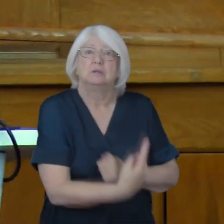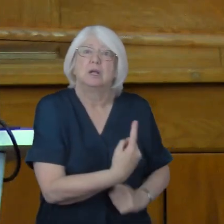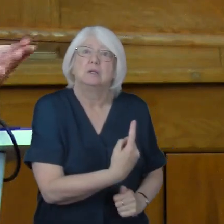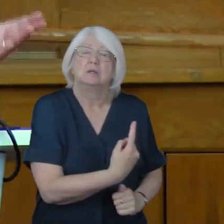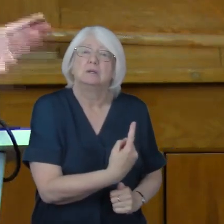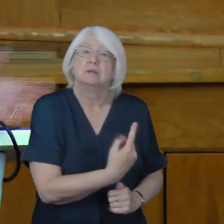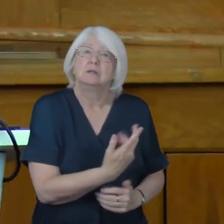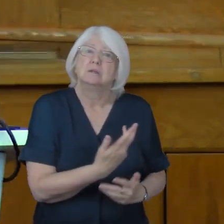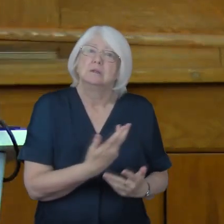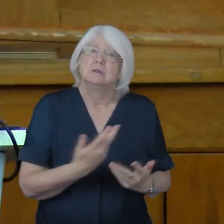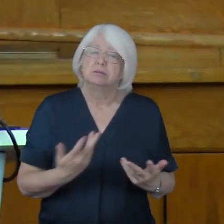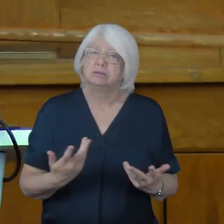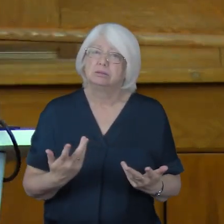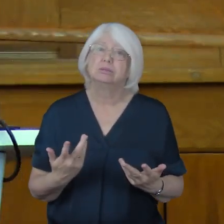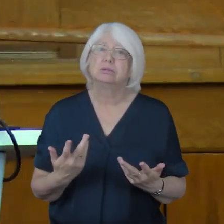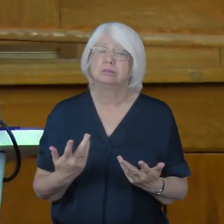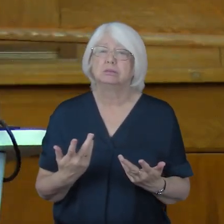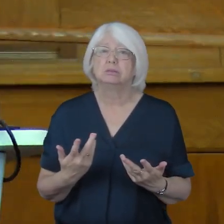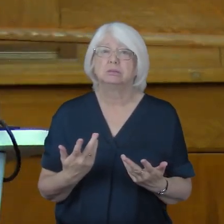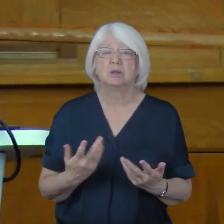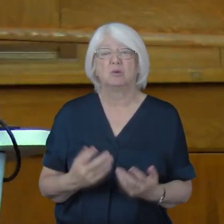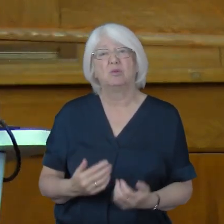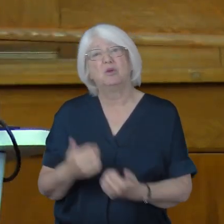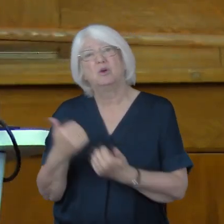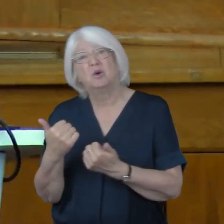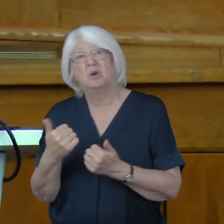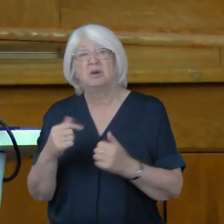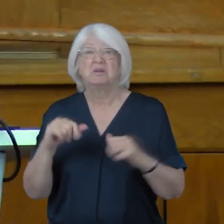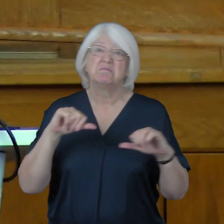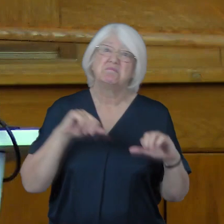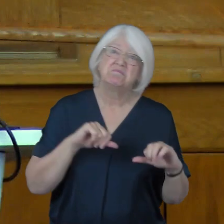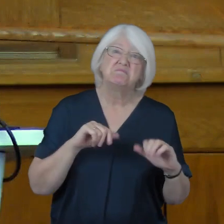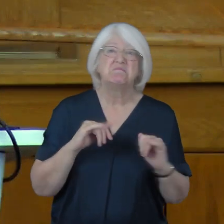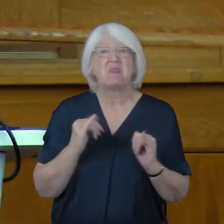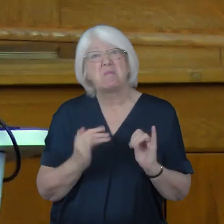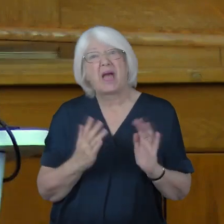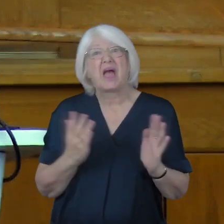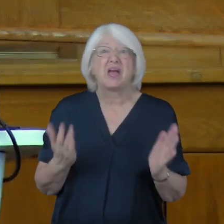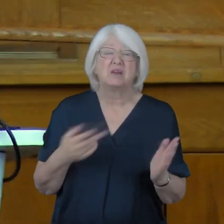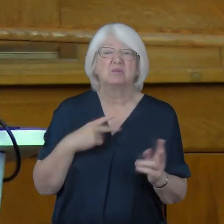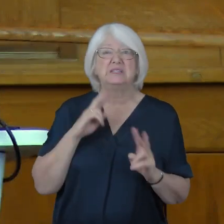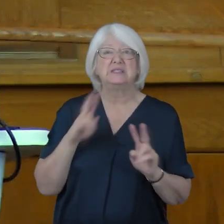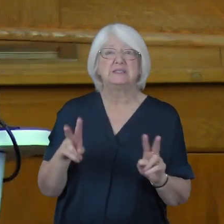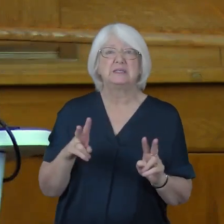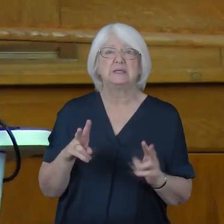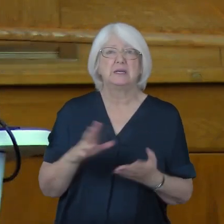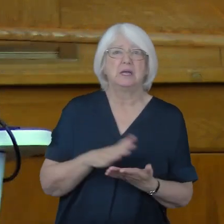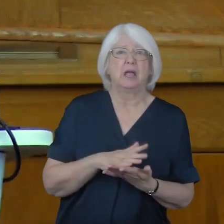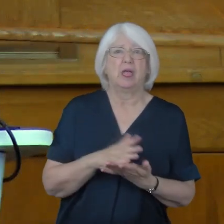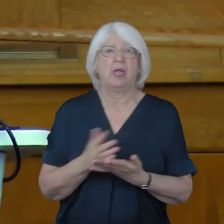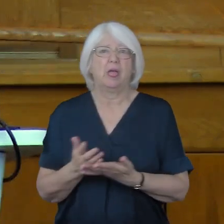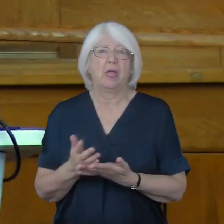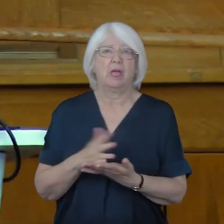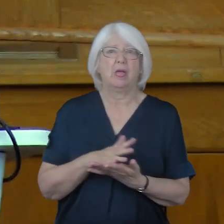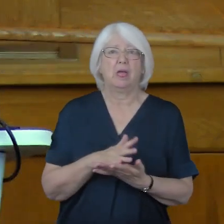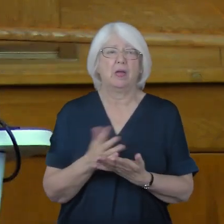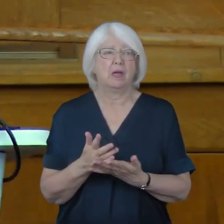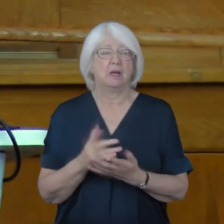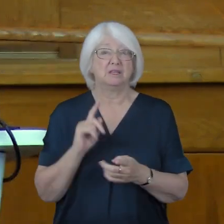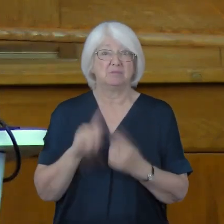And, as well as the good and the bad, we see uncertainties, especially at this moment around